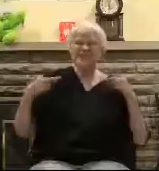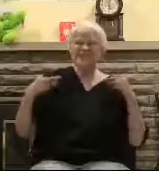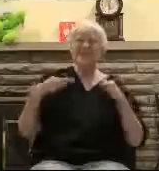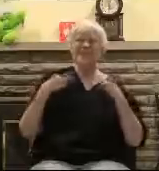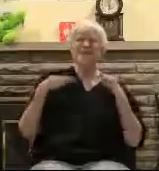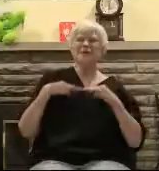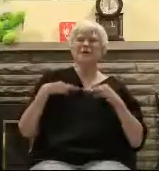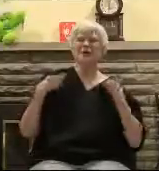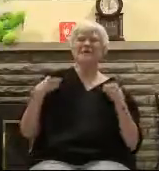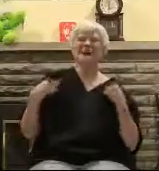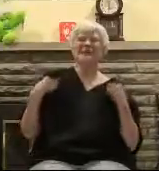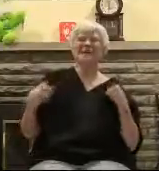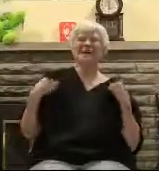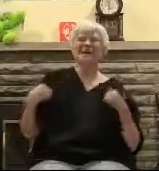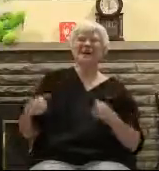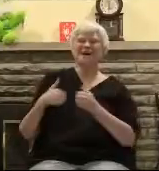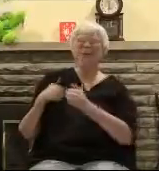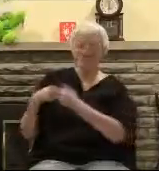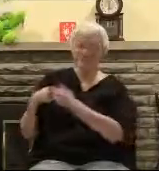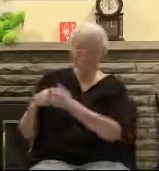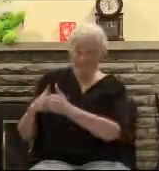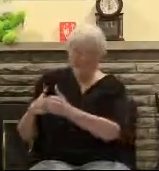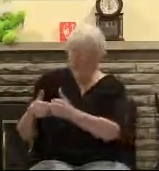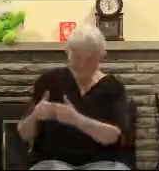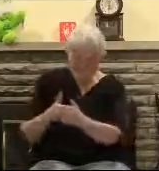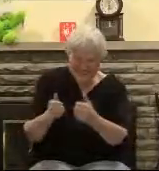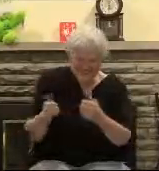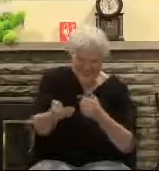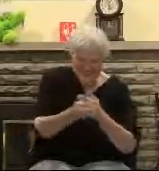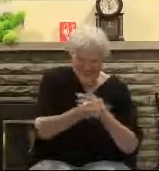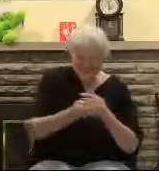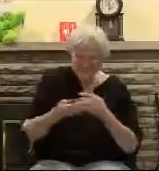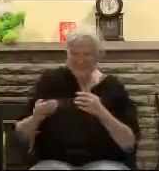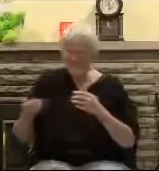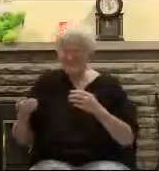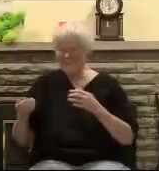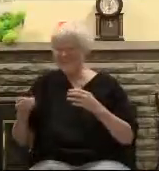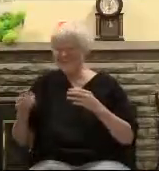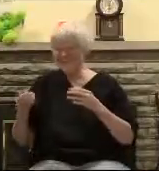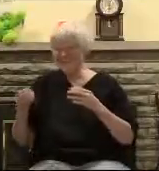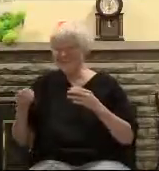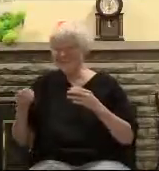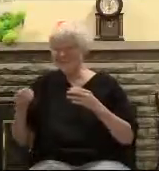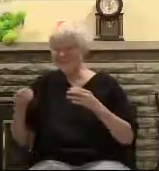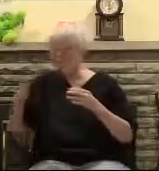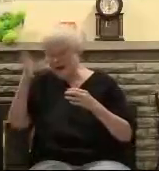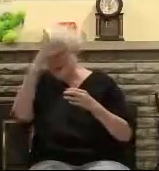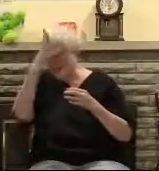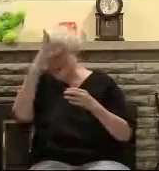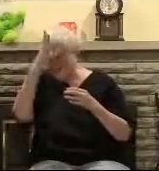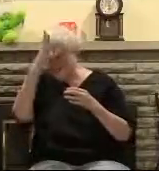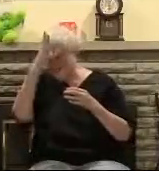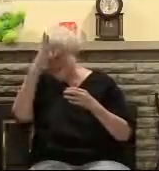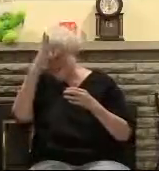rabbi was walking around and following what's his name the main character that sang and did the song Huh? Was that Peter